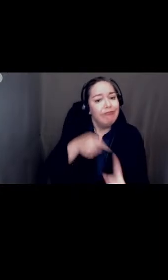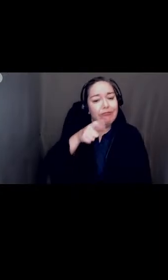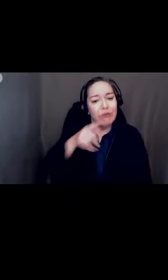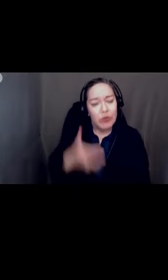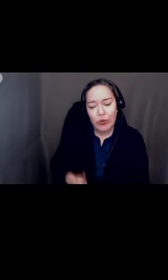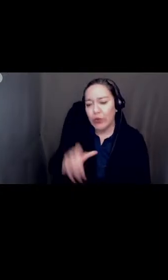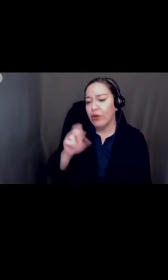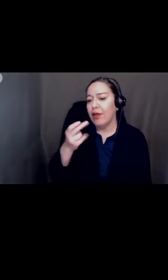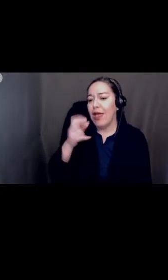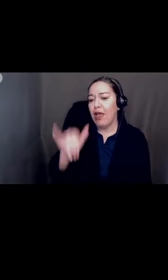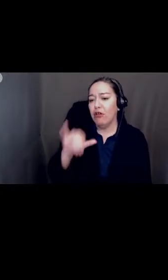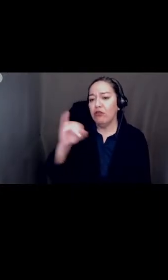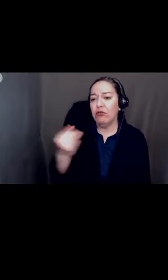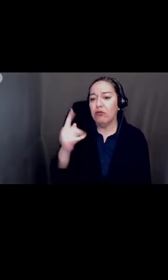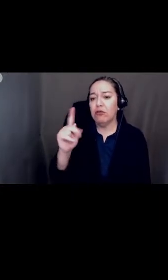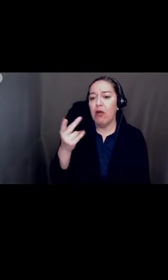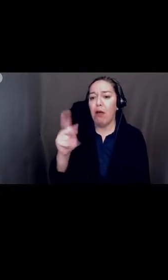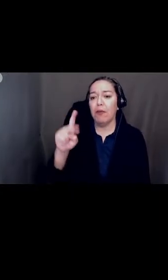community advocate